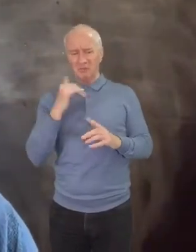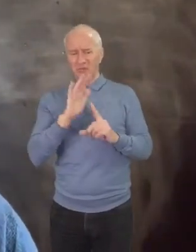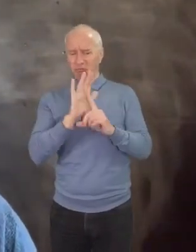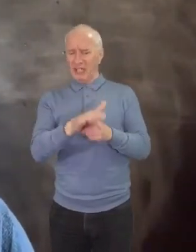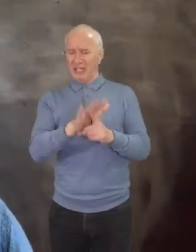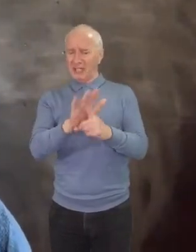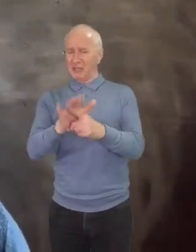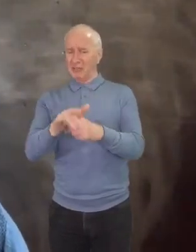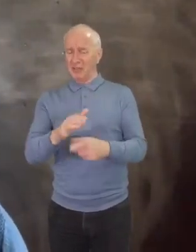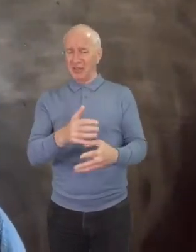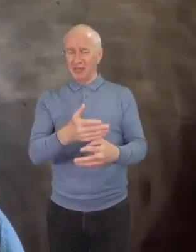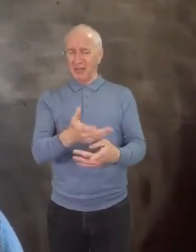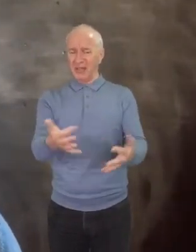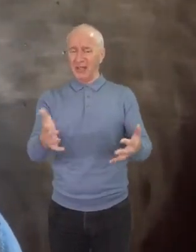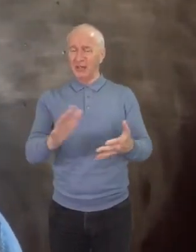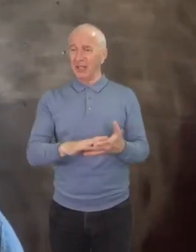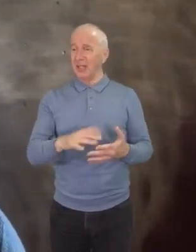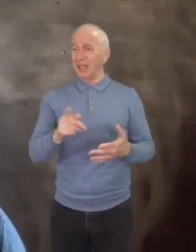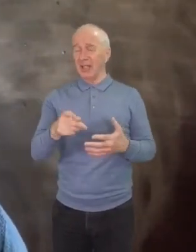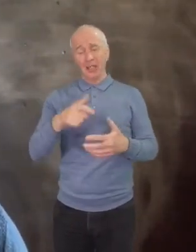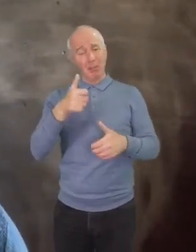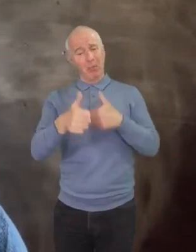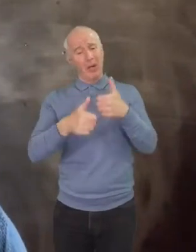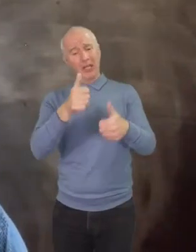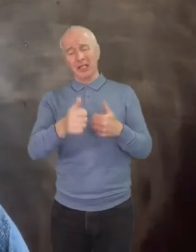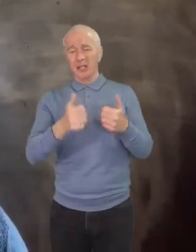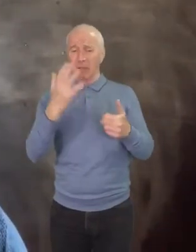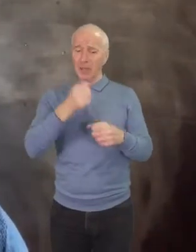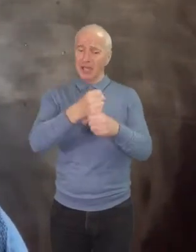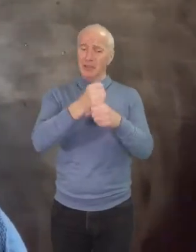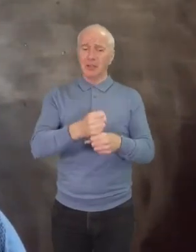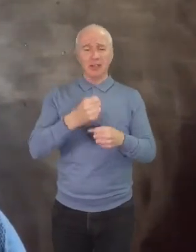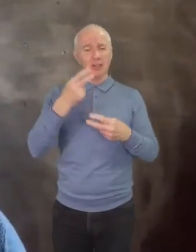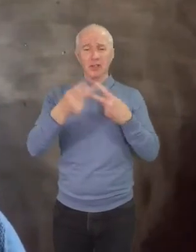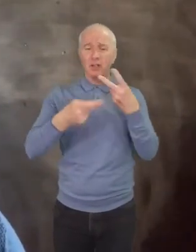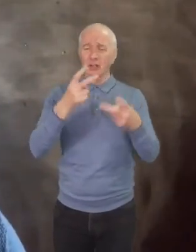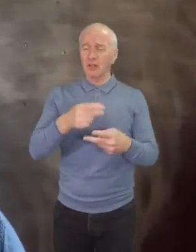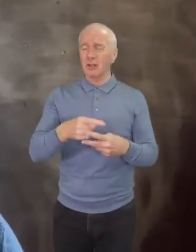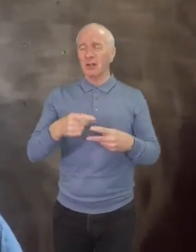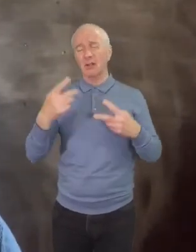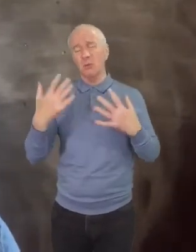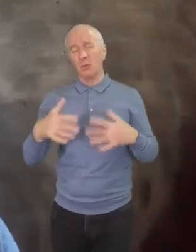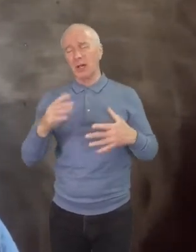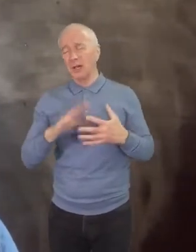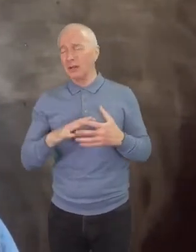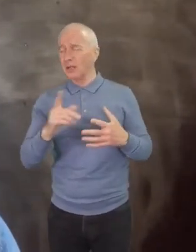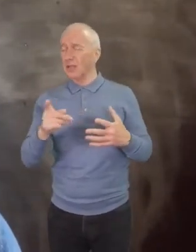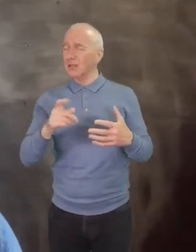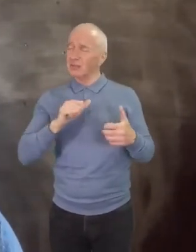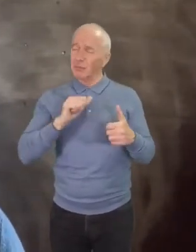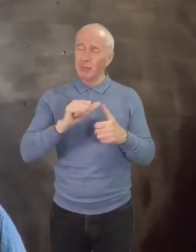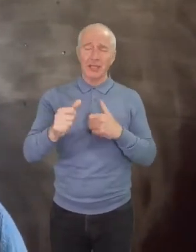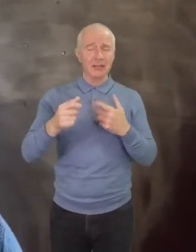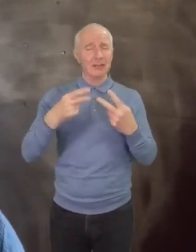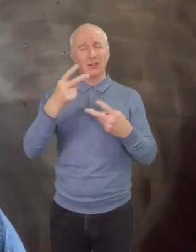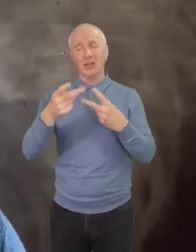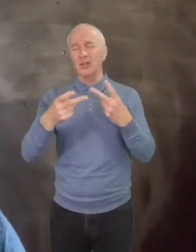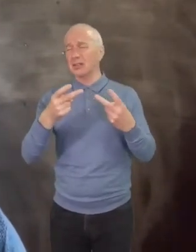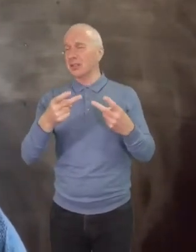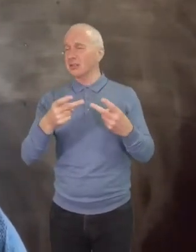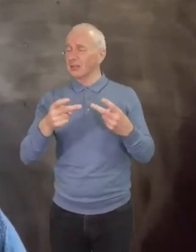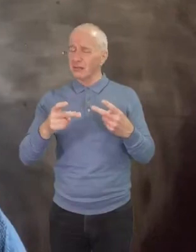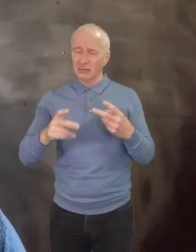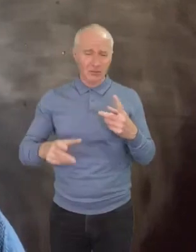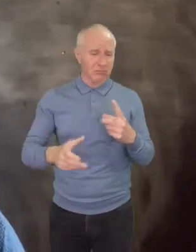praised the black church's songs, calling them some of the greatest artistic achievements in America. But as well as his